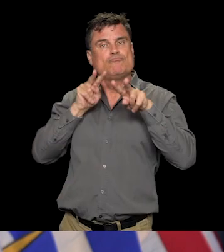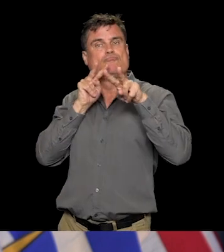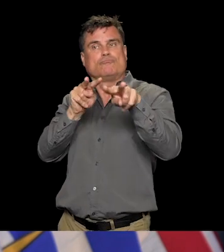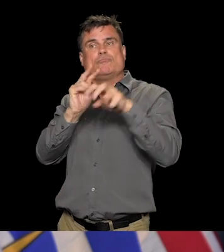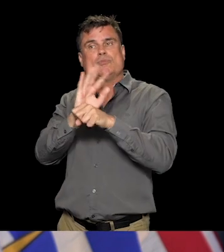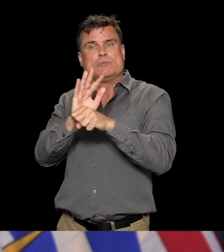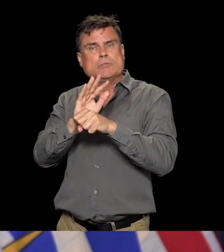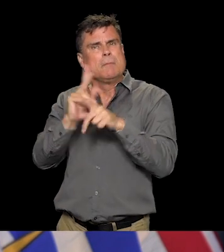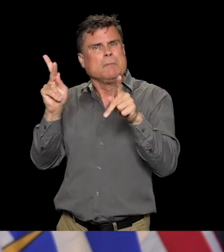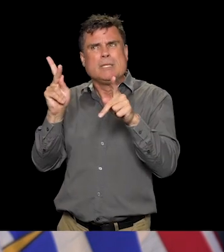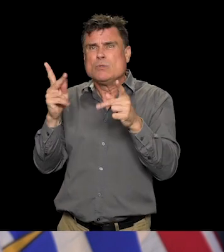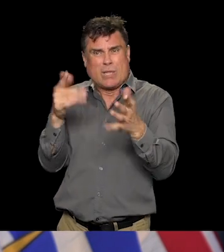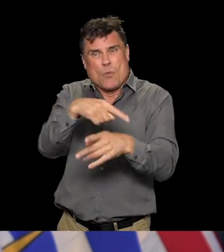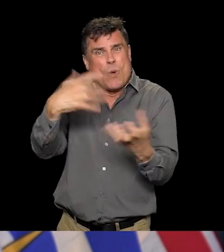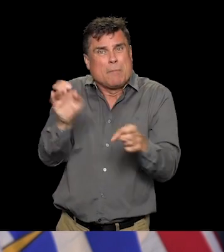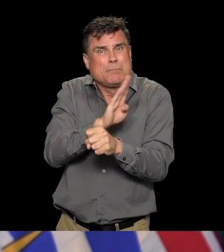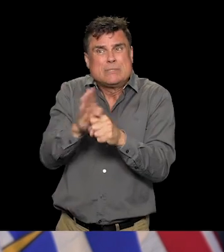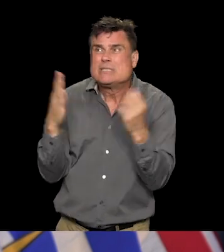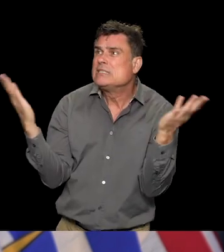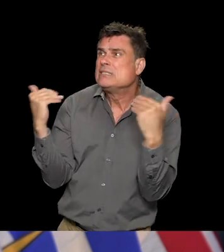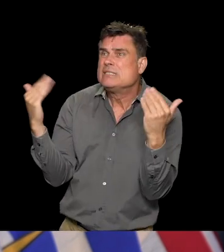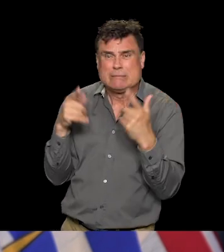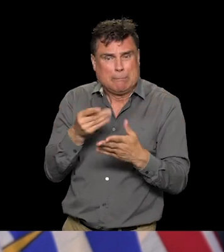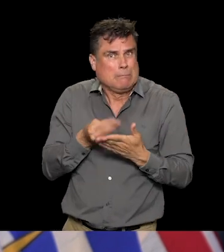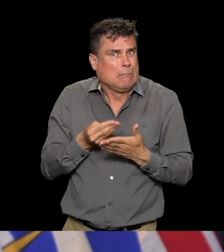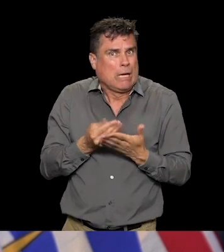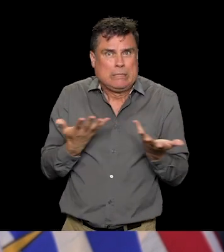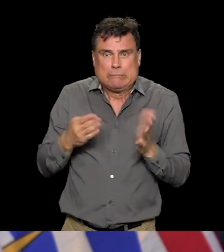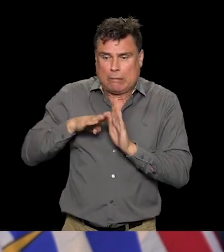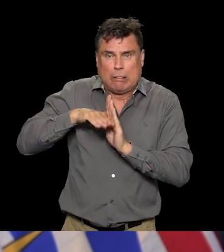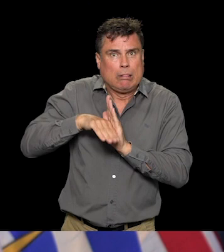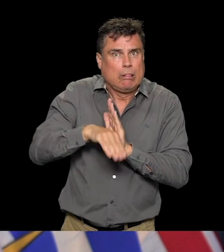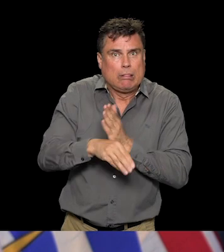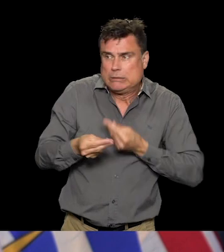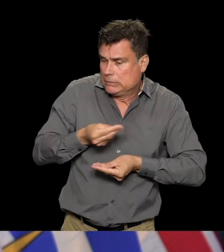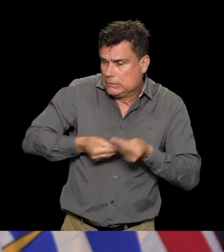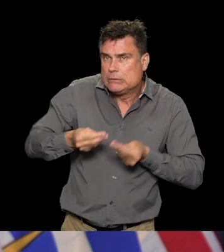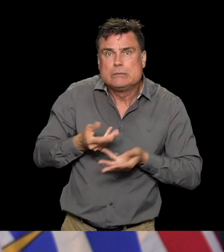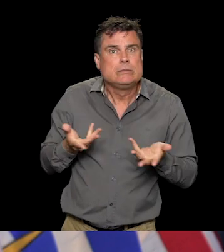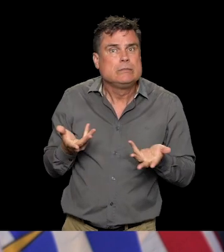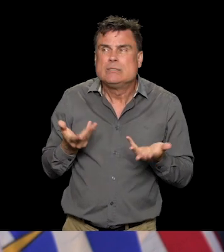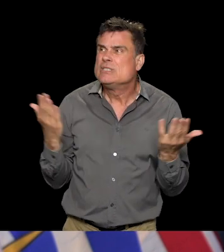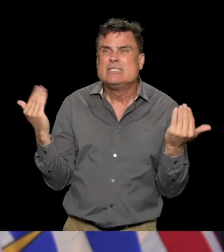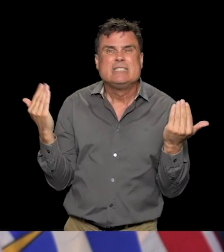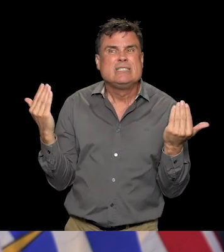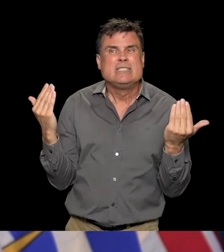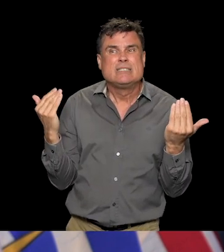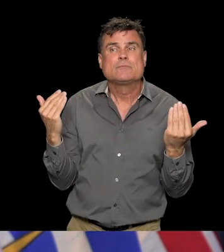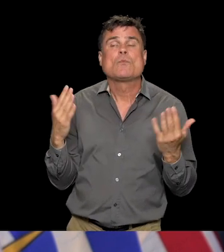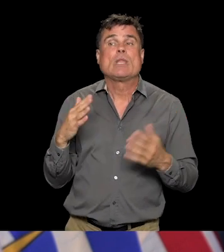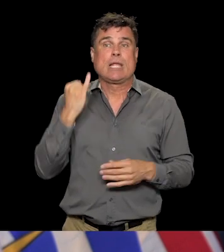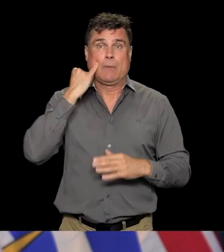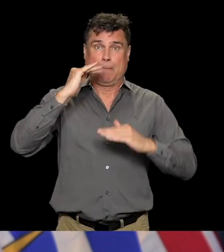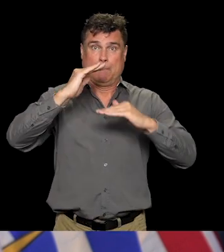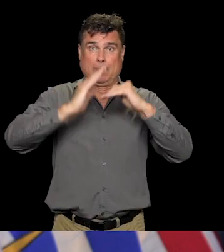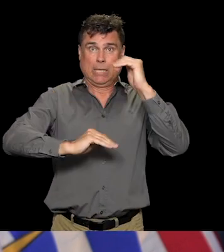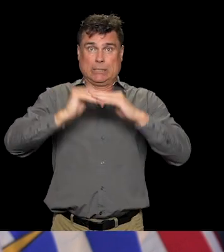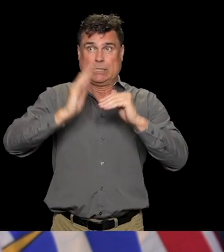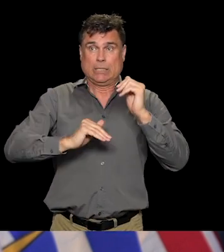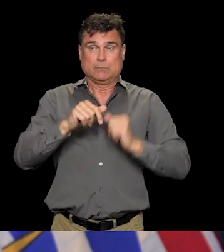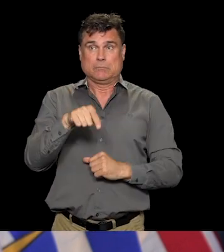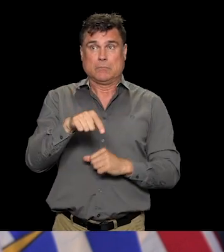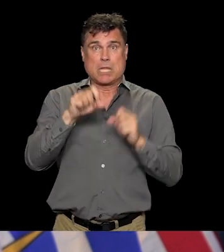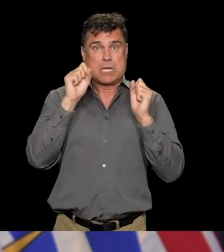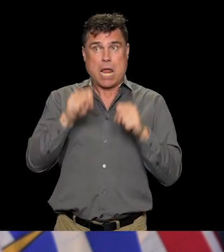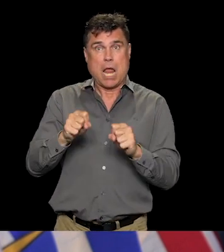facilities with enough space to accommodate the two-meter distance rule will be allowed to have more than 50 people? You